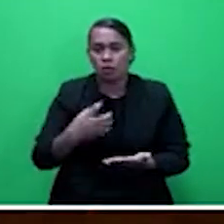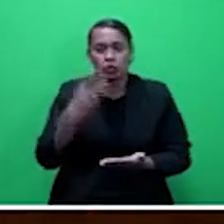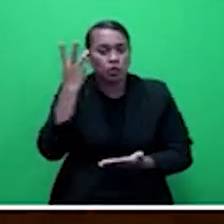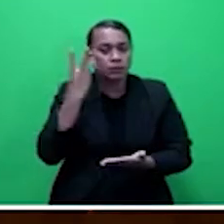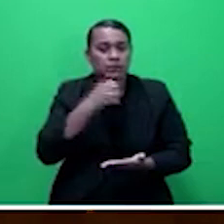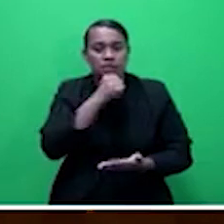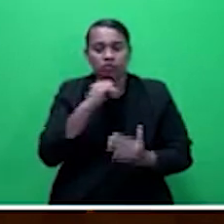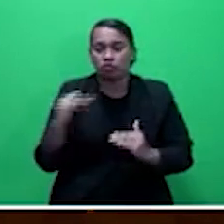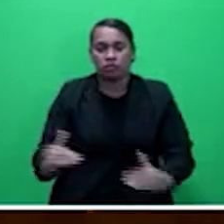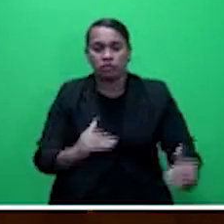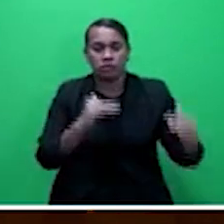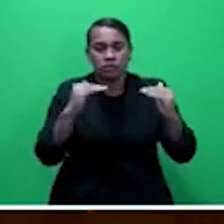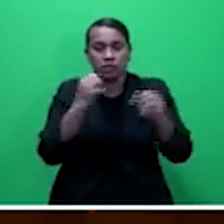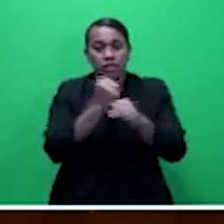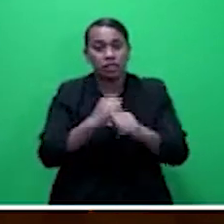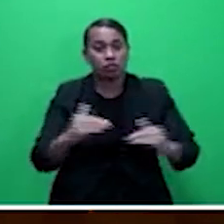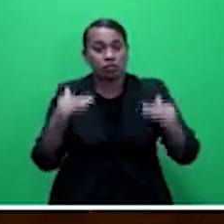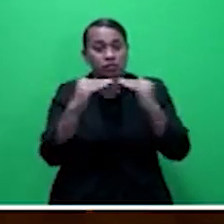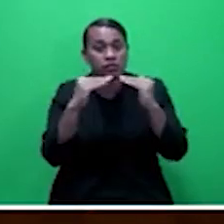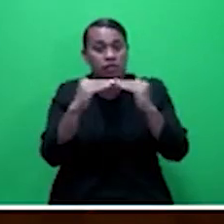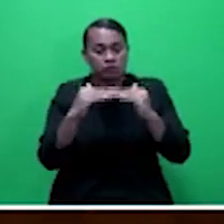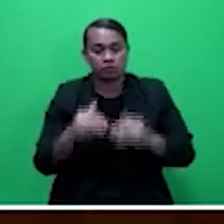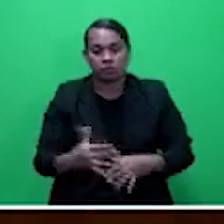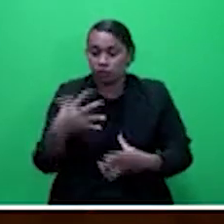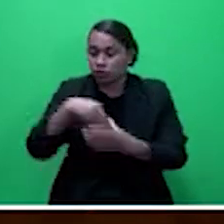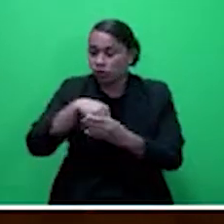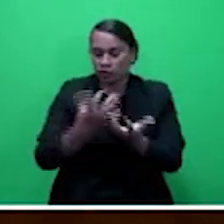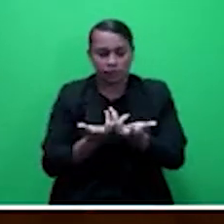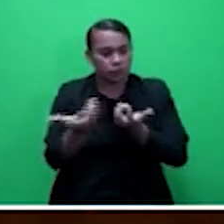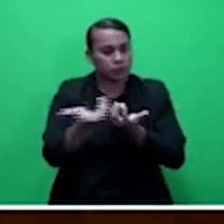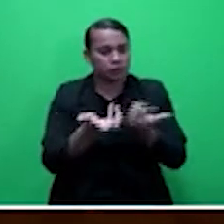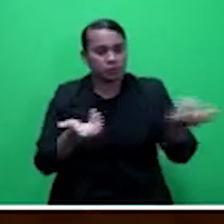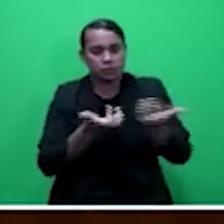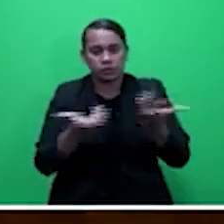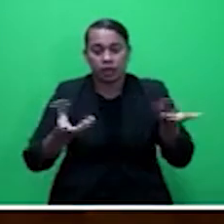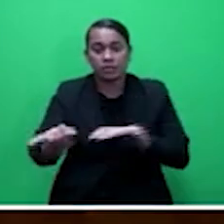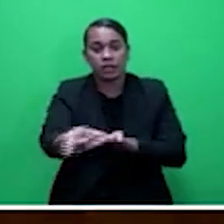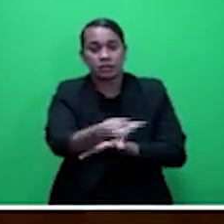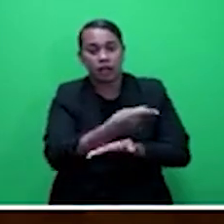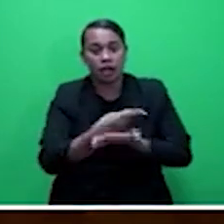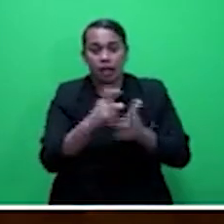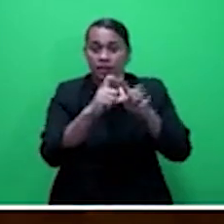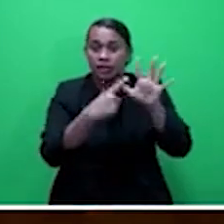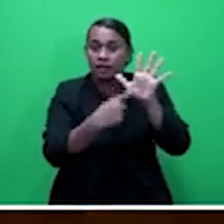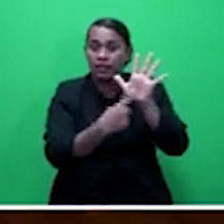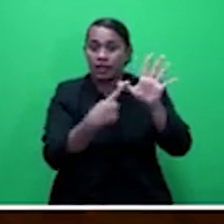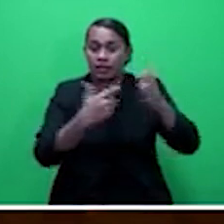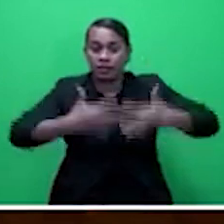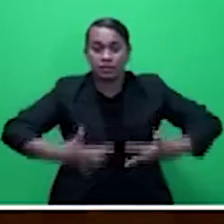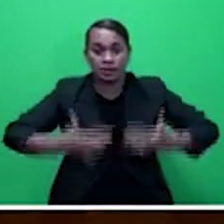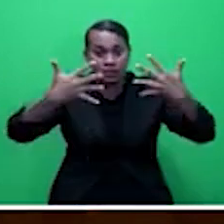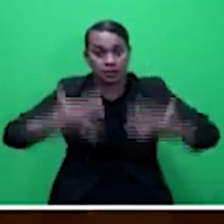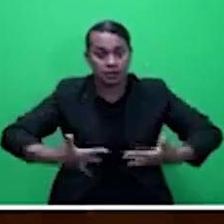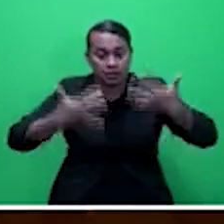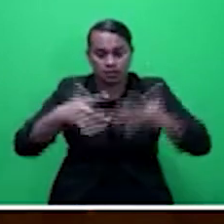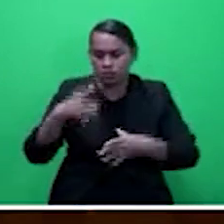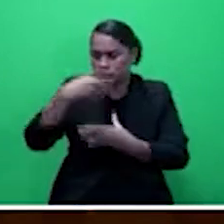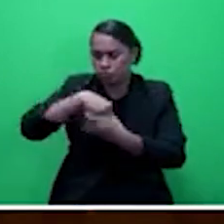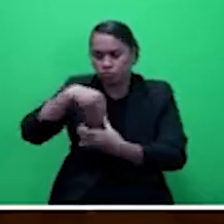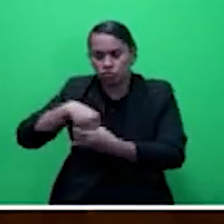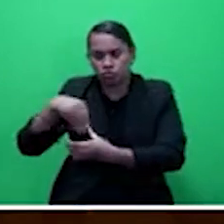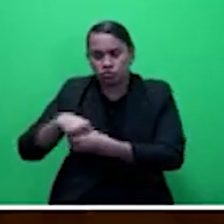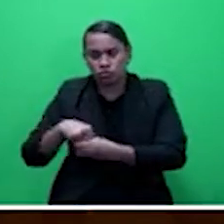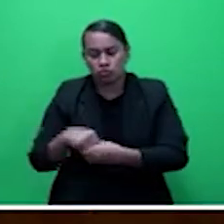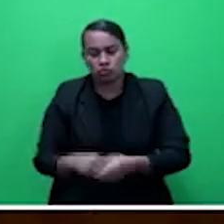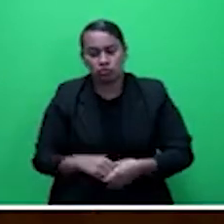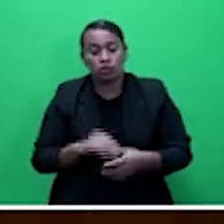calibrating disaggregated data from all licensed financial institutions, including insurance companies, in order to better